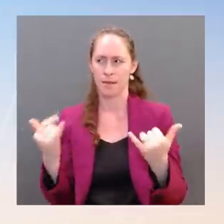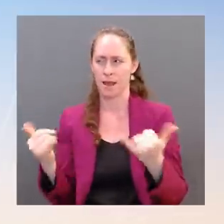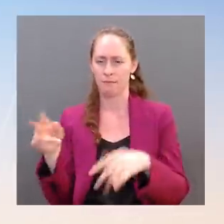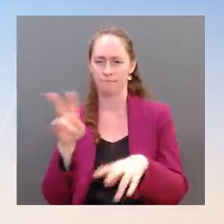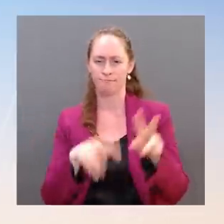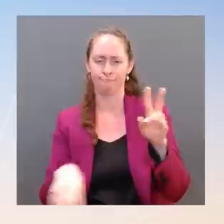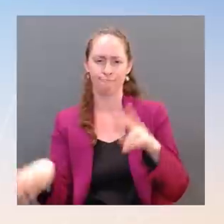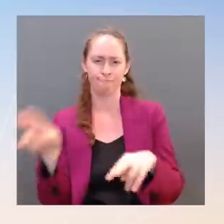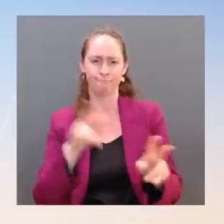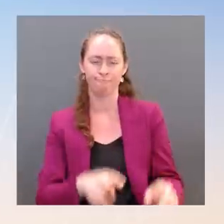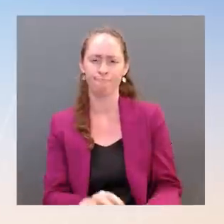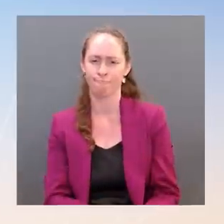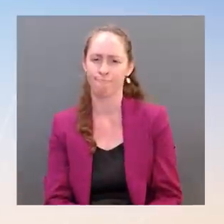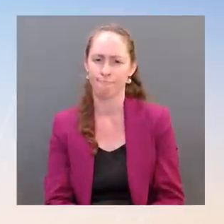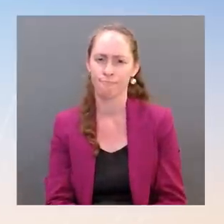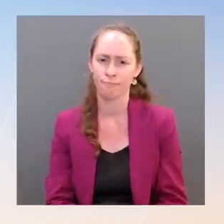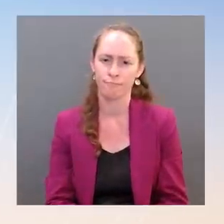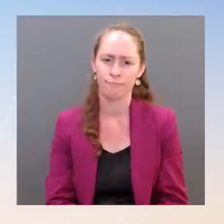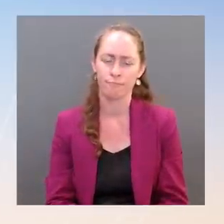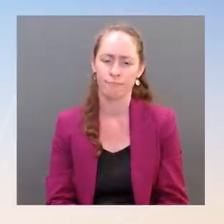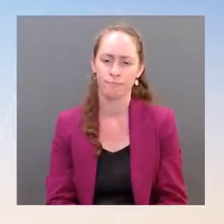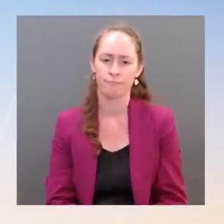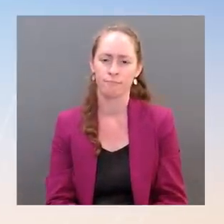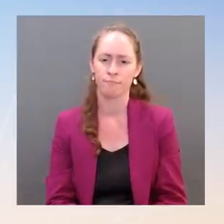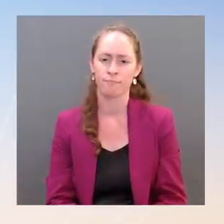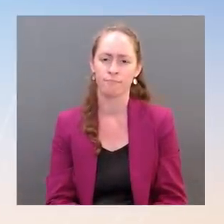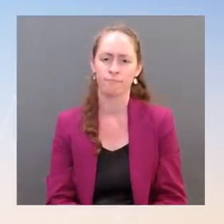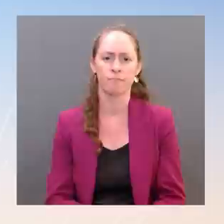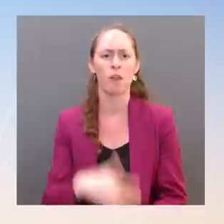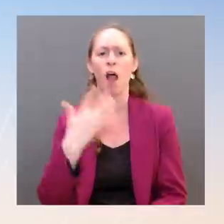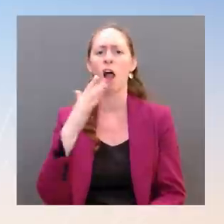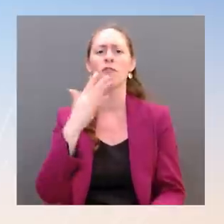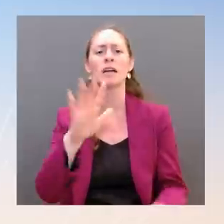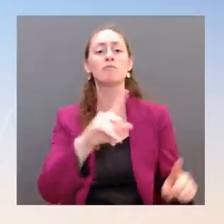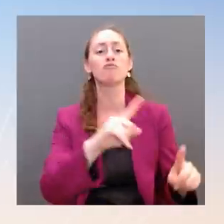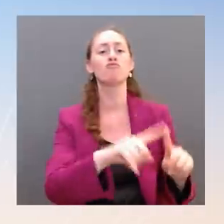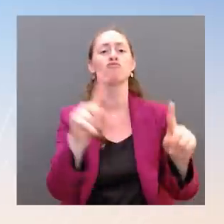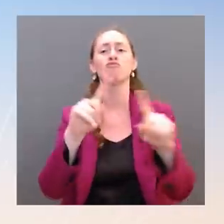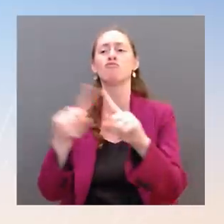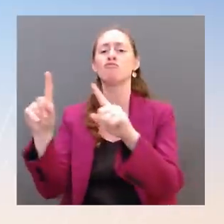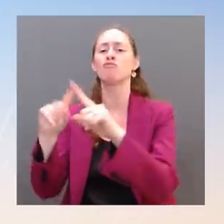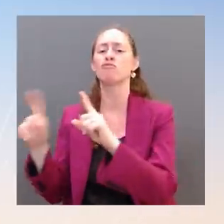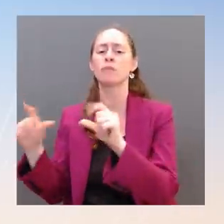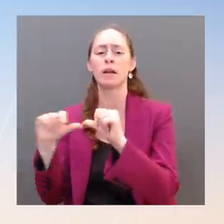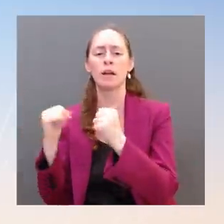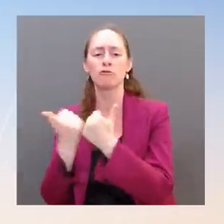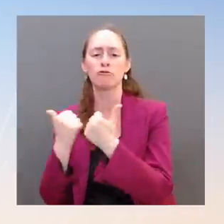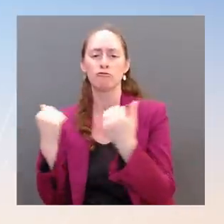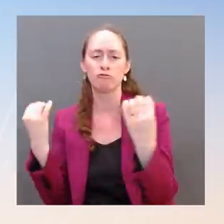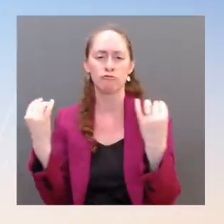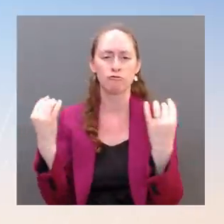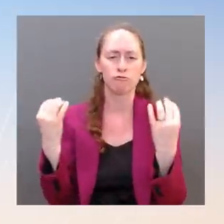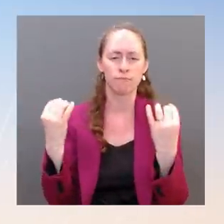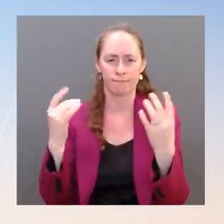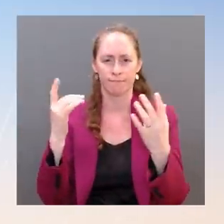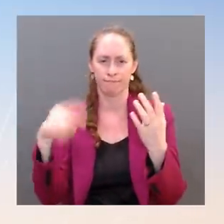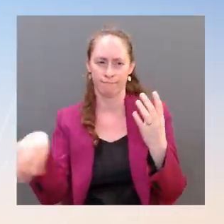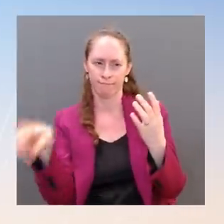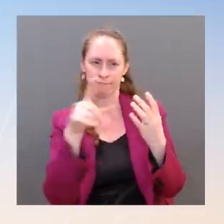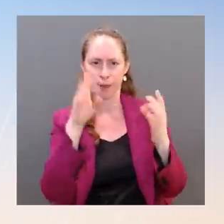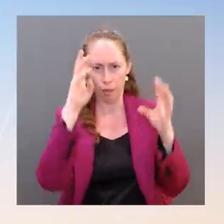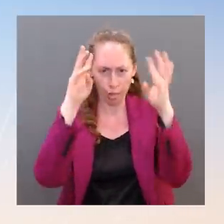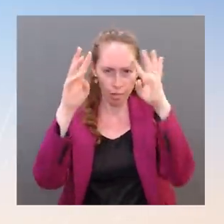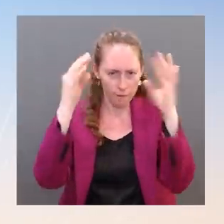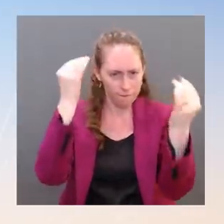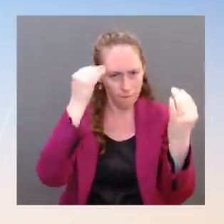security of our country is critical and that will indeed continue. And again, neither Nina Jankovic nor the board